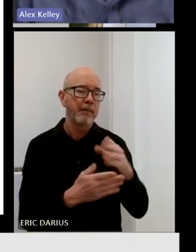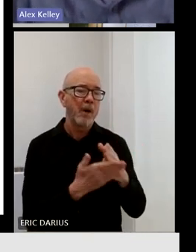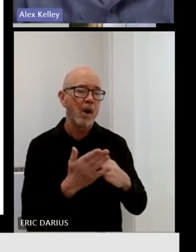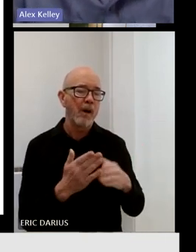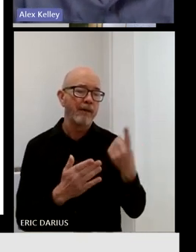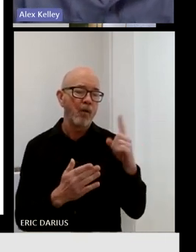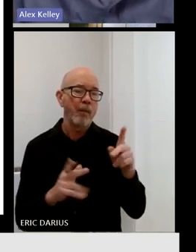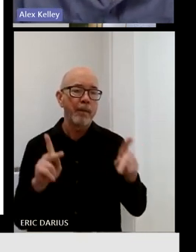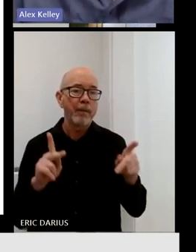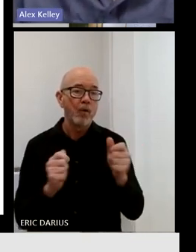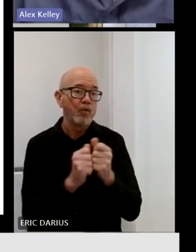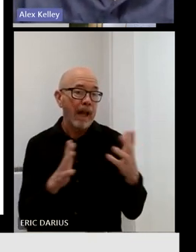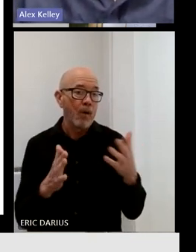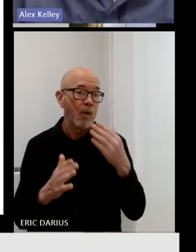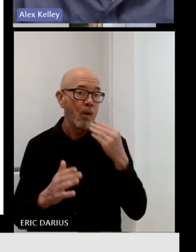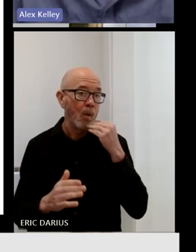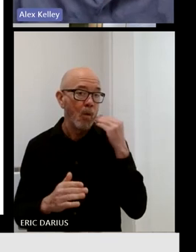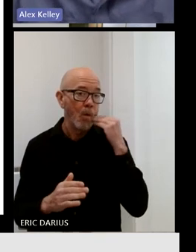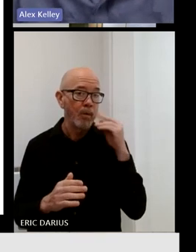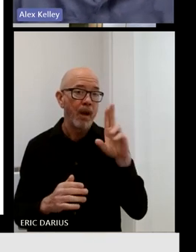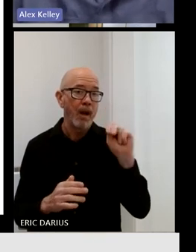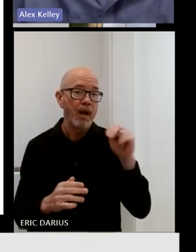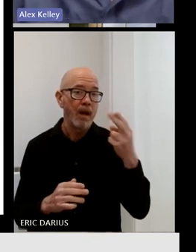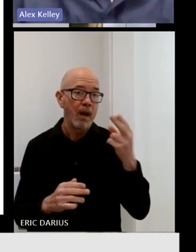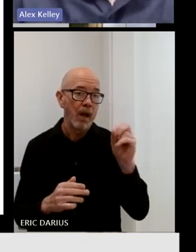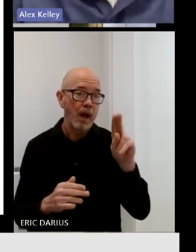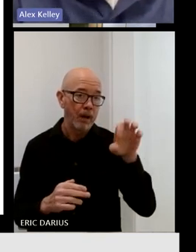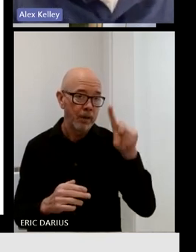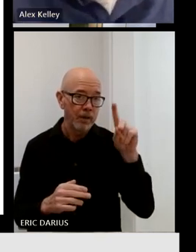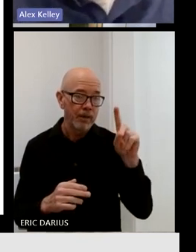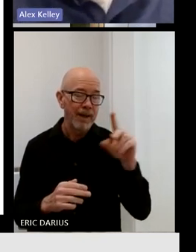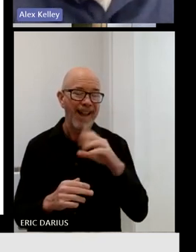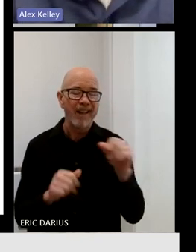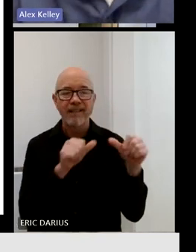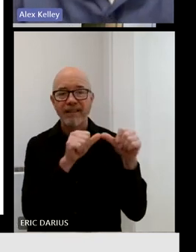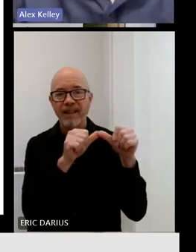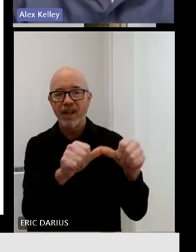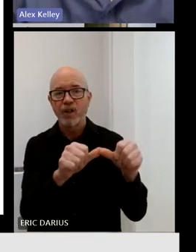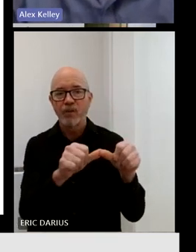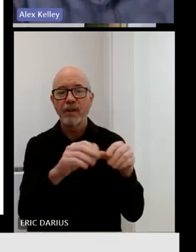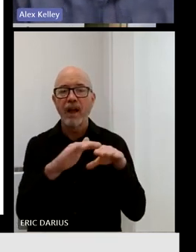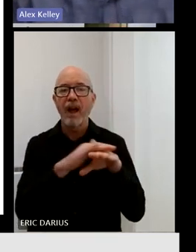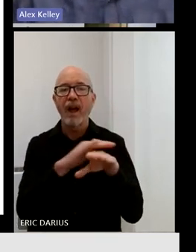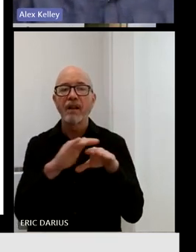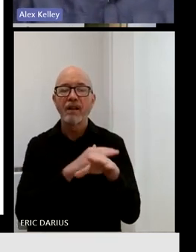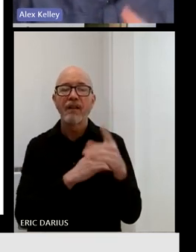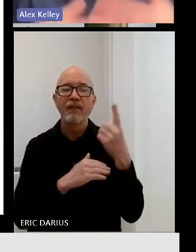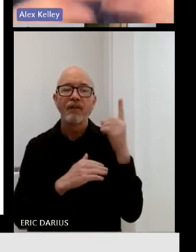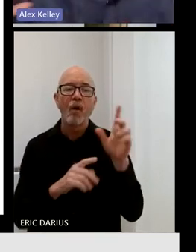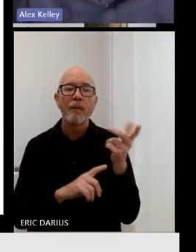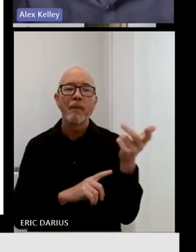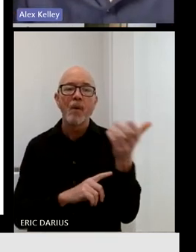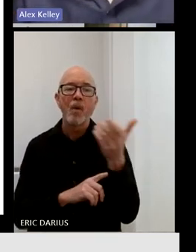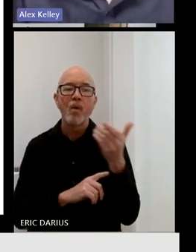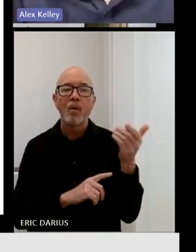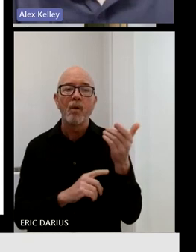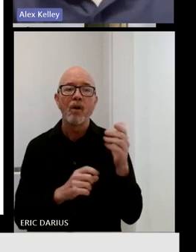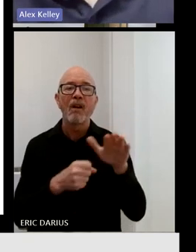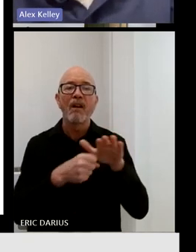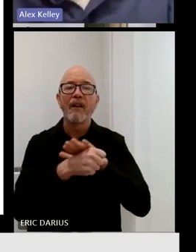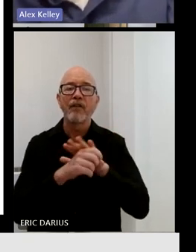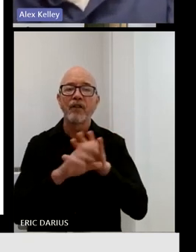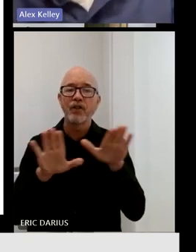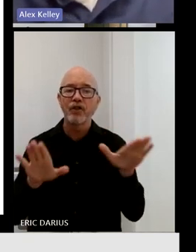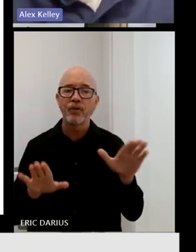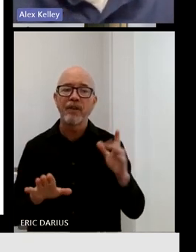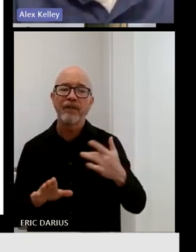the importance of continuous access to mobile coverage, we think that the state should establish a program to provide